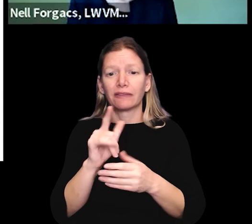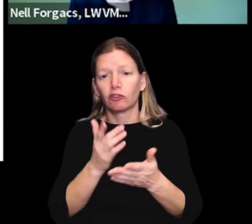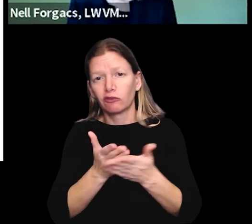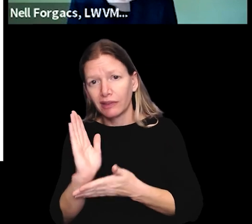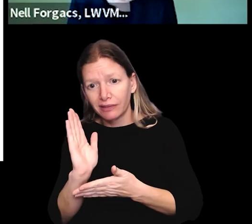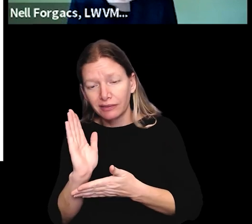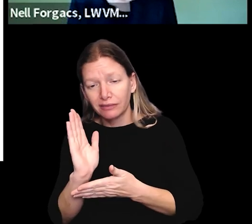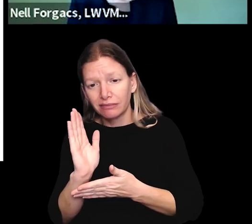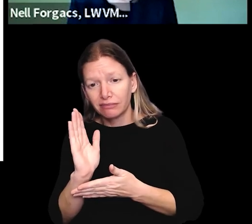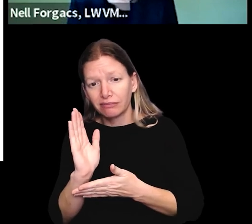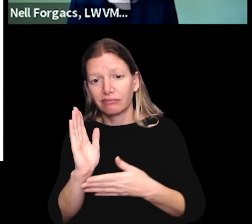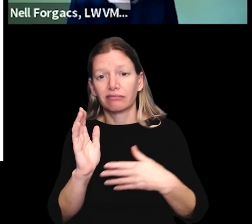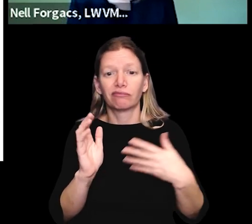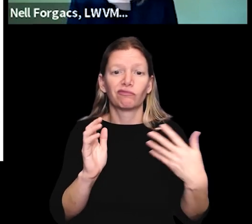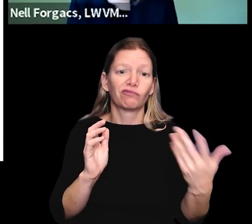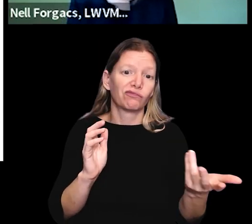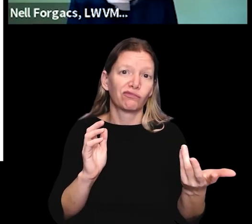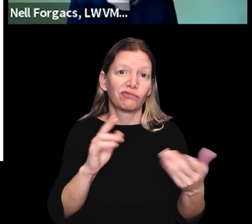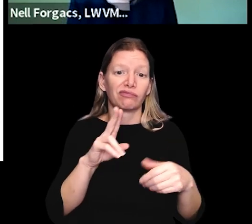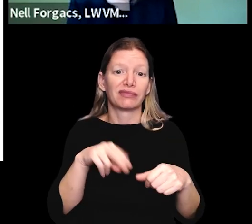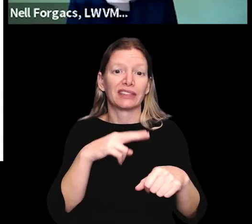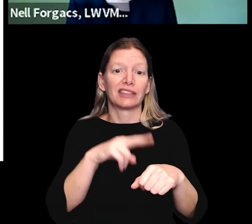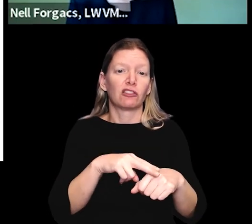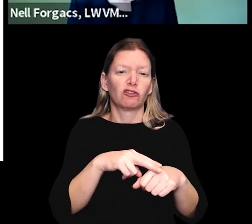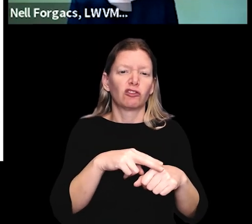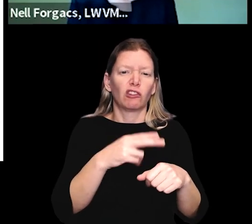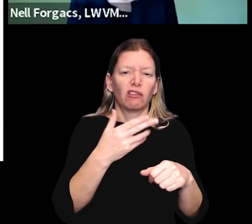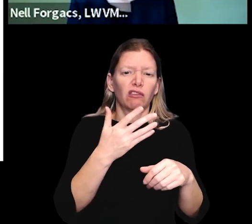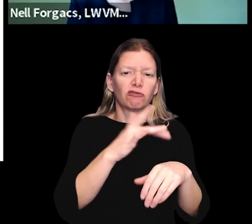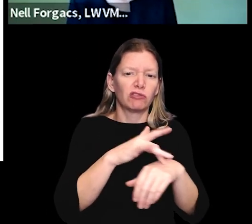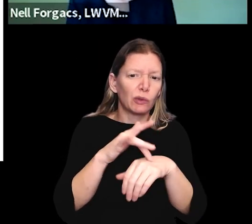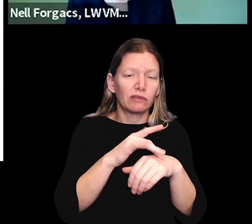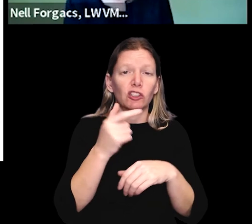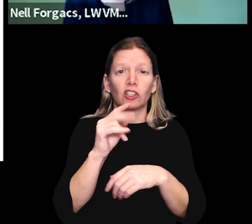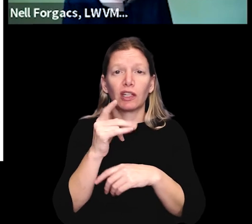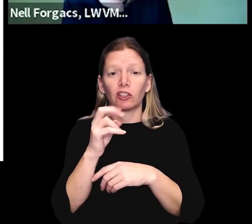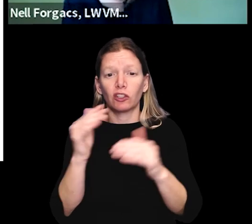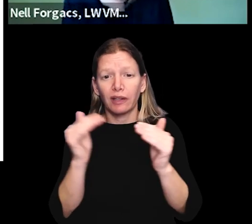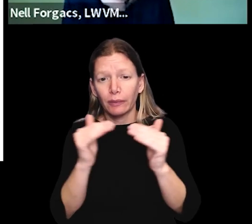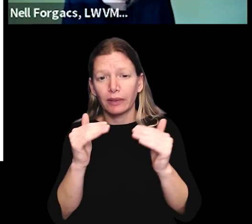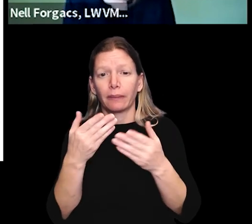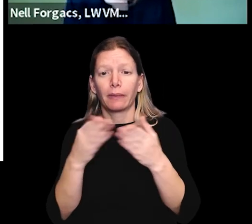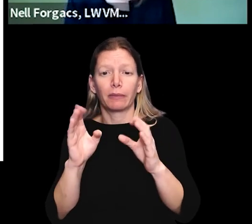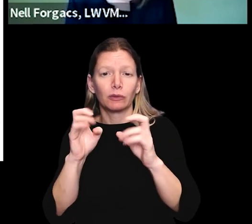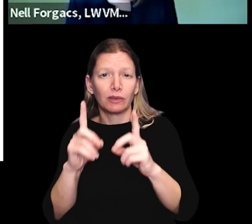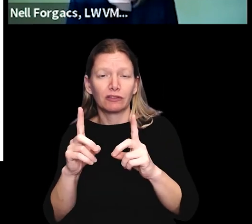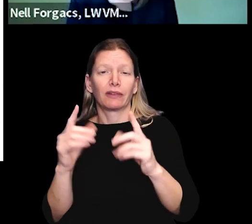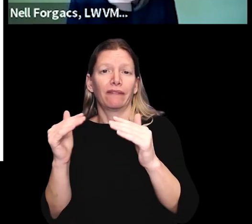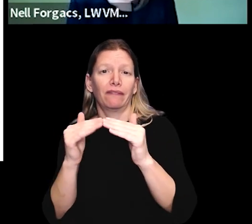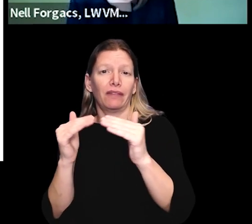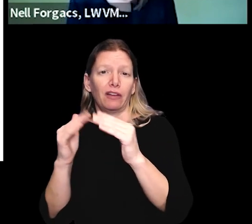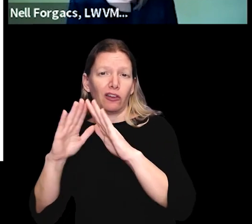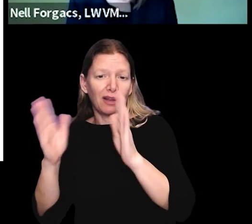election laws, civil rights, natural resources, gender equity, public